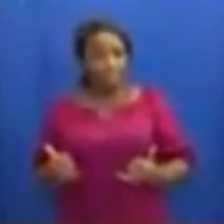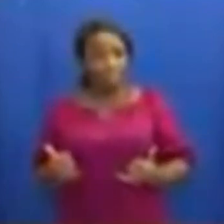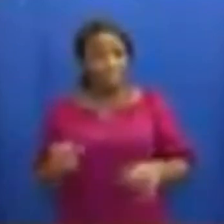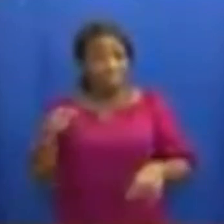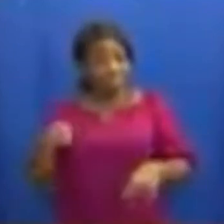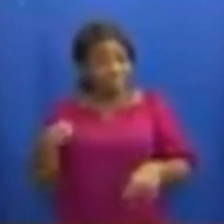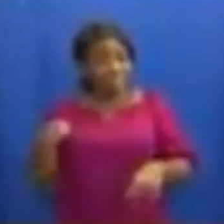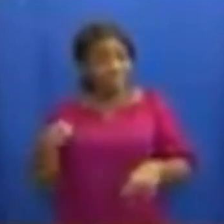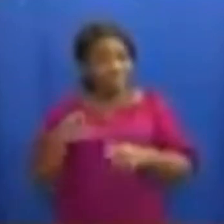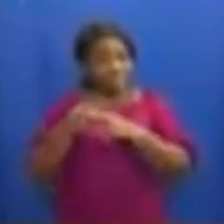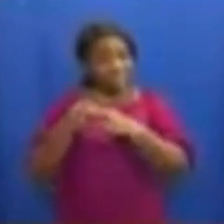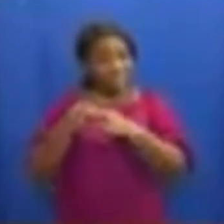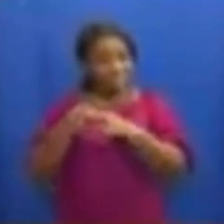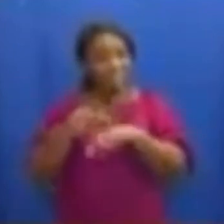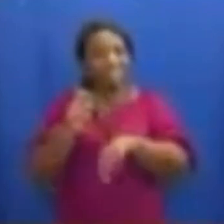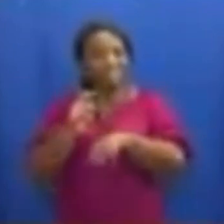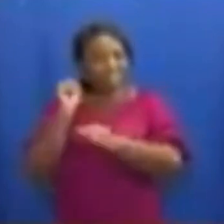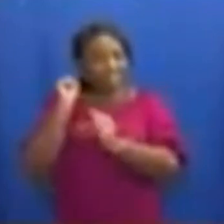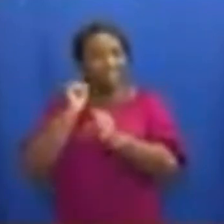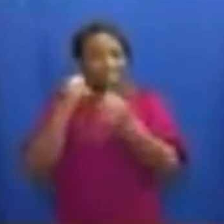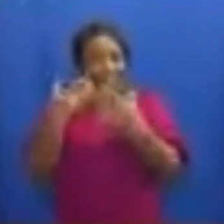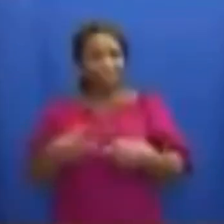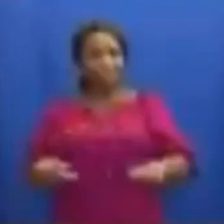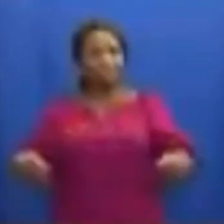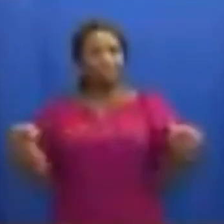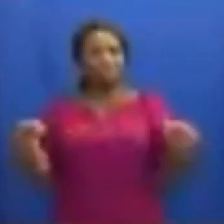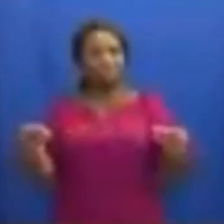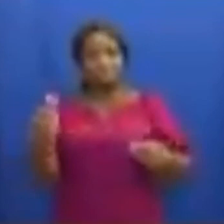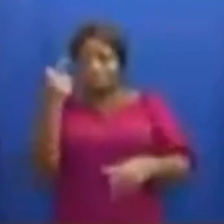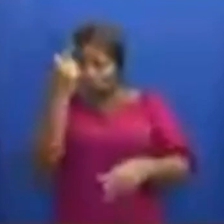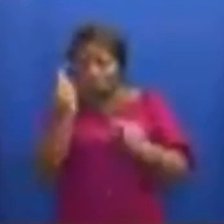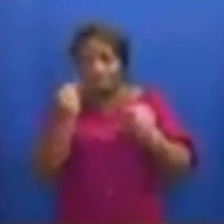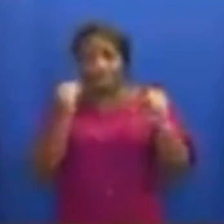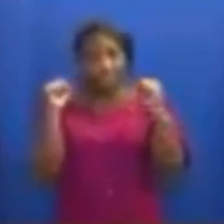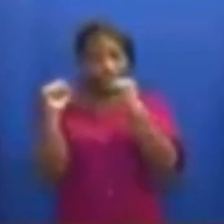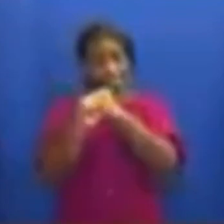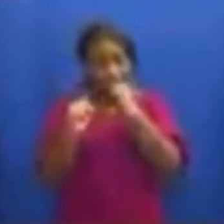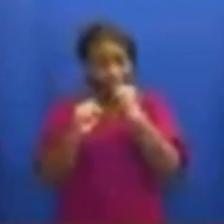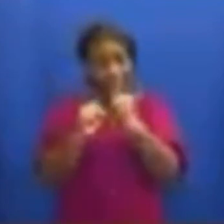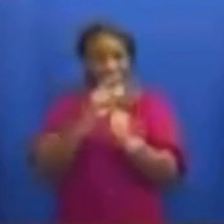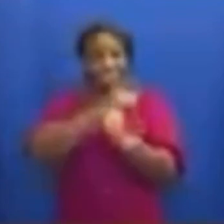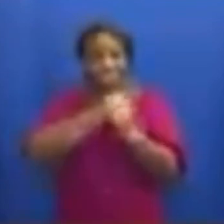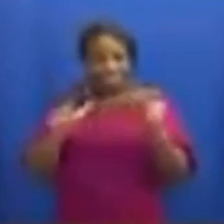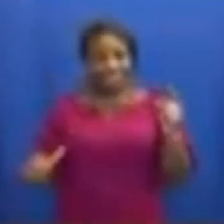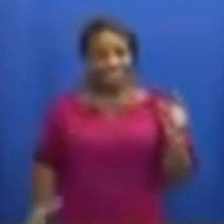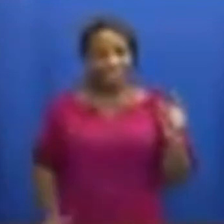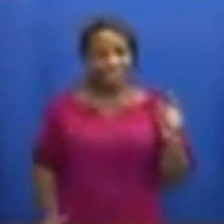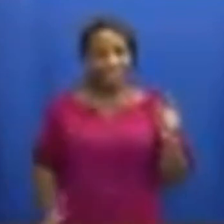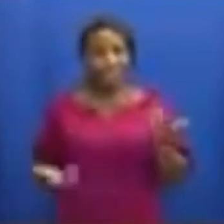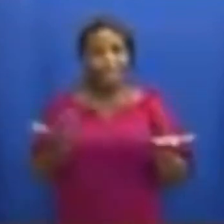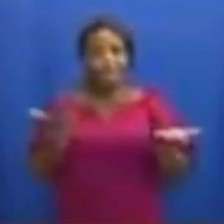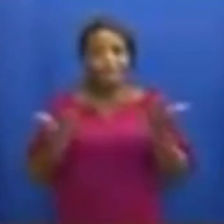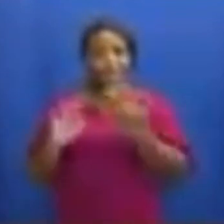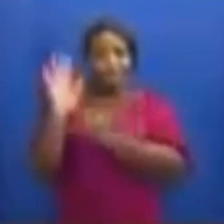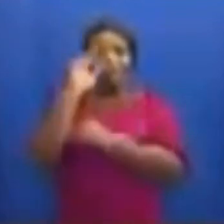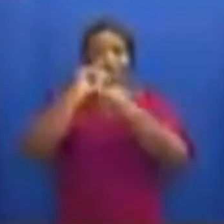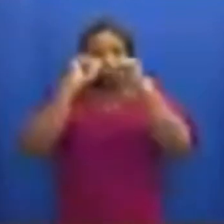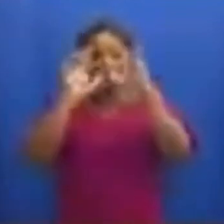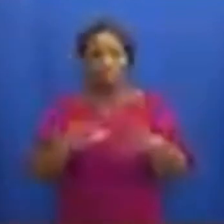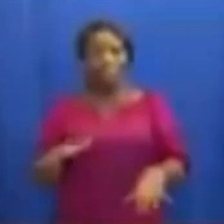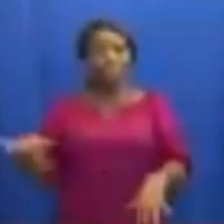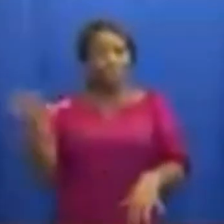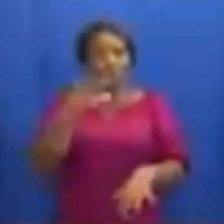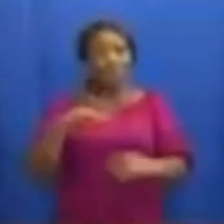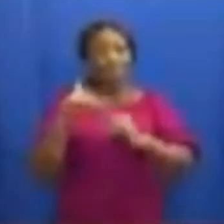This too shall pass, for the battle is the Lord's. May God bless us all in our